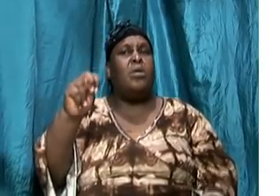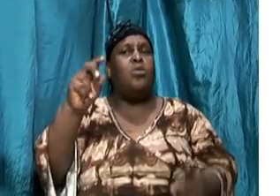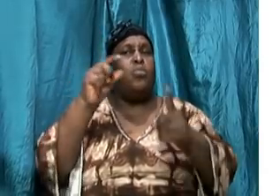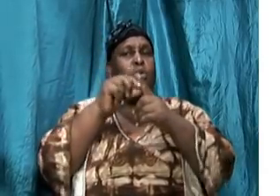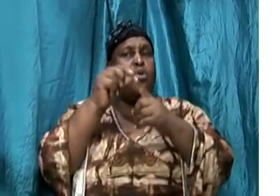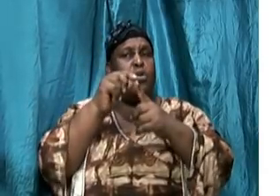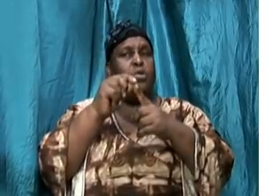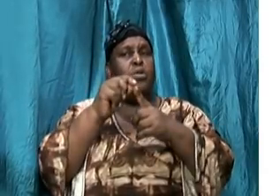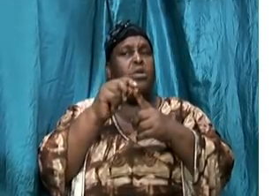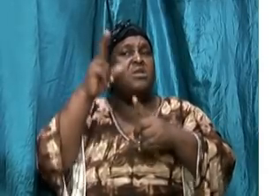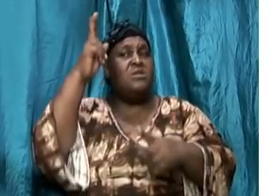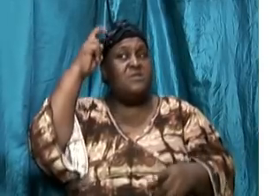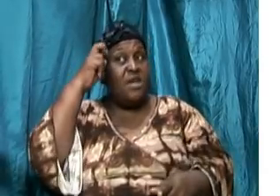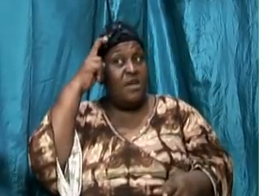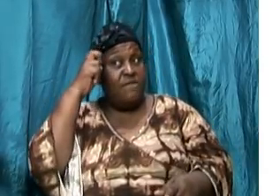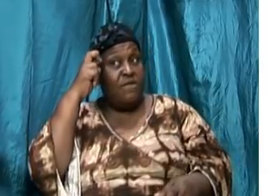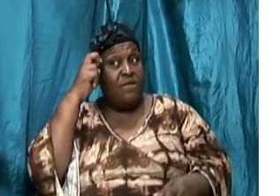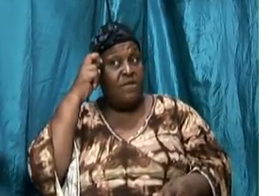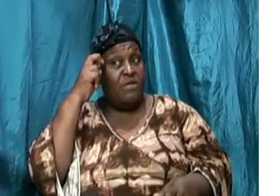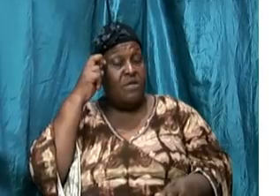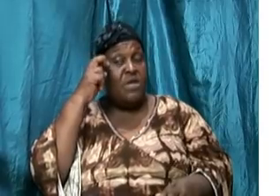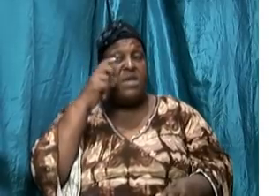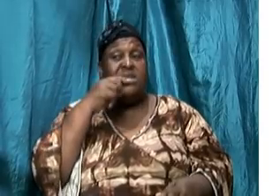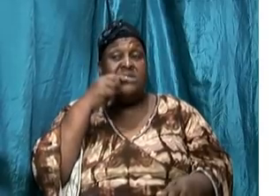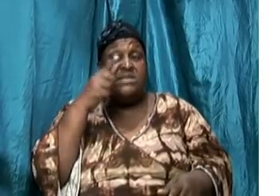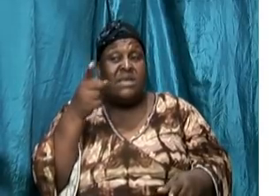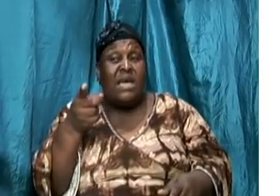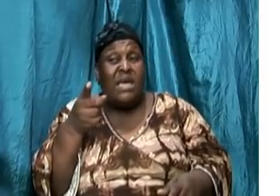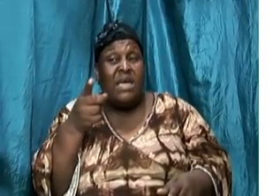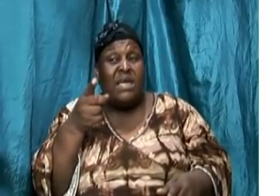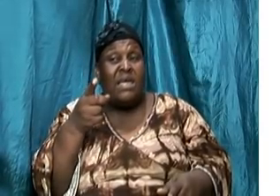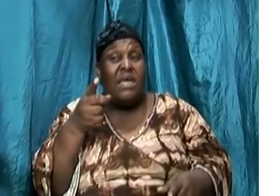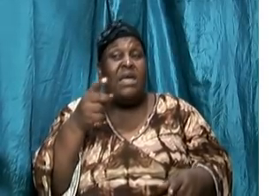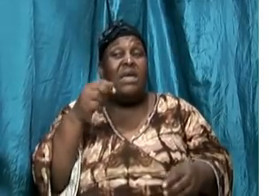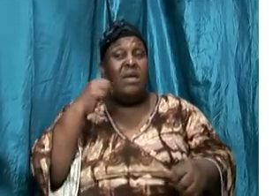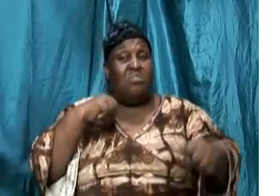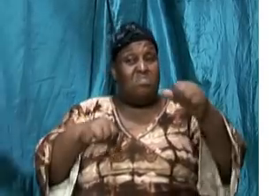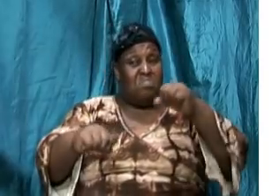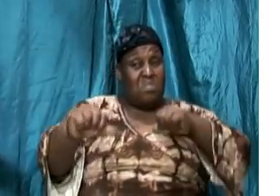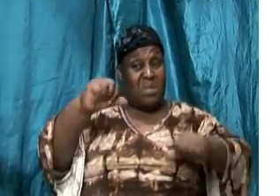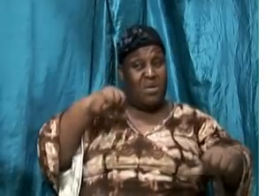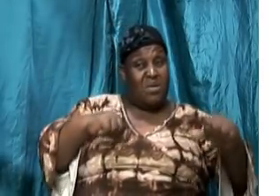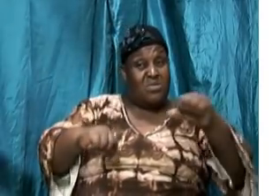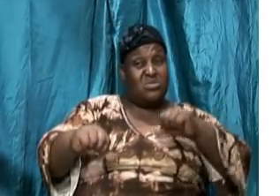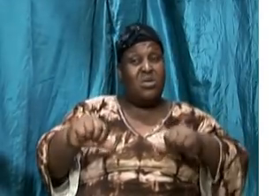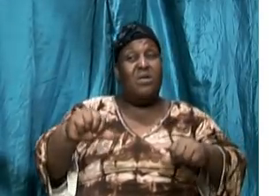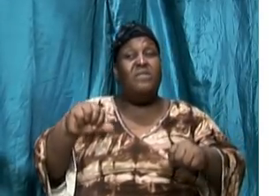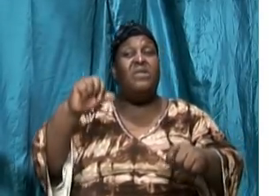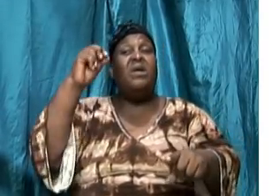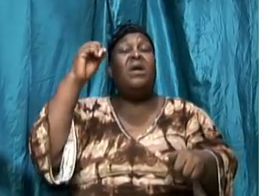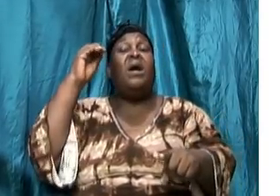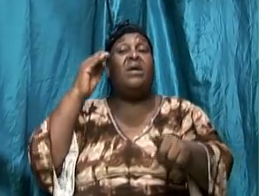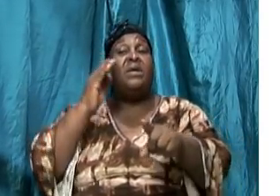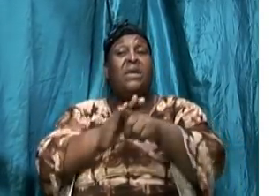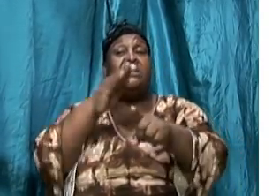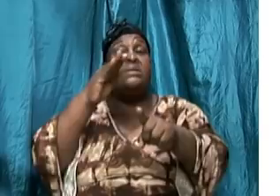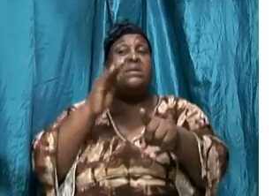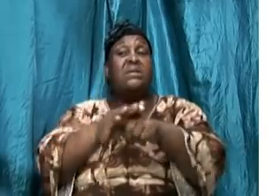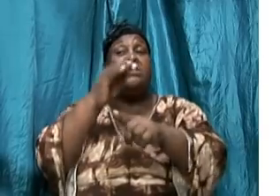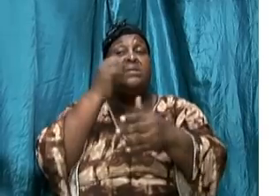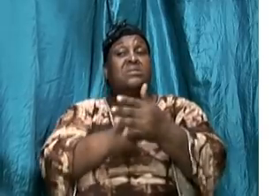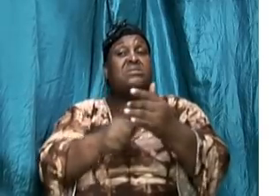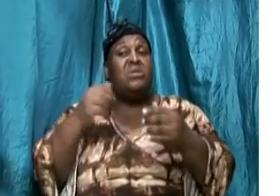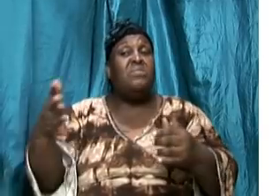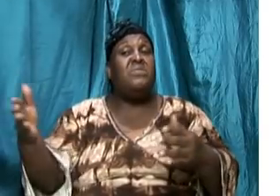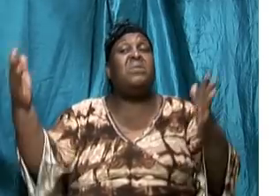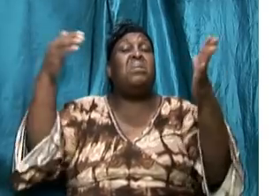describes the repetitive action of hitting something again